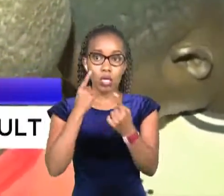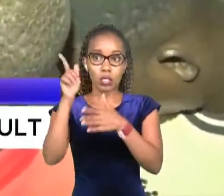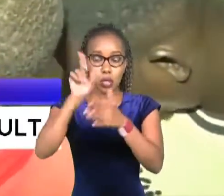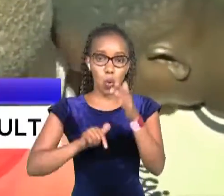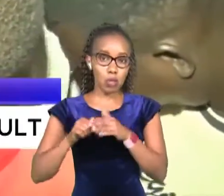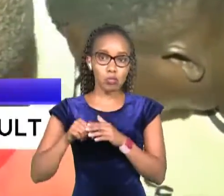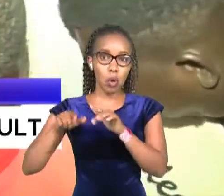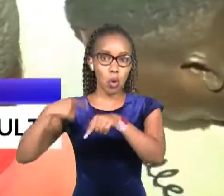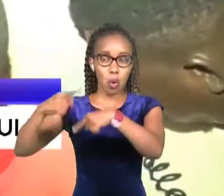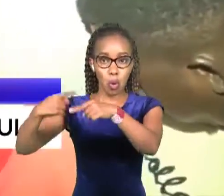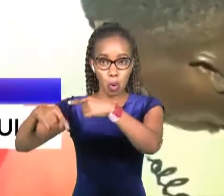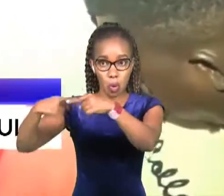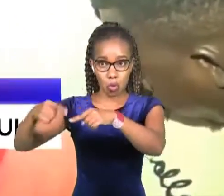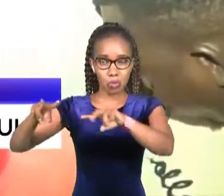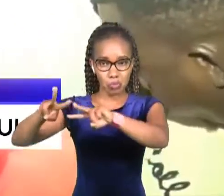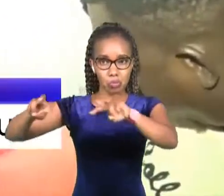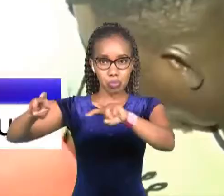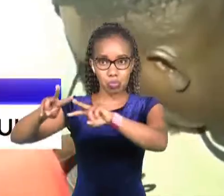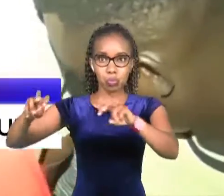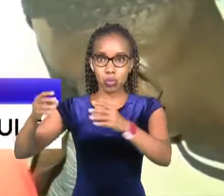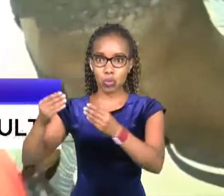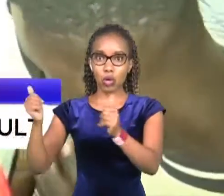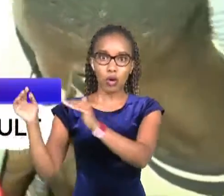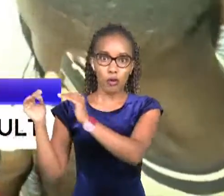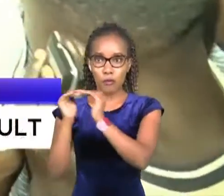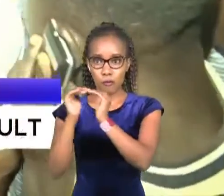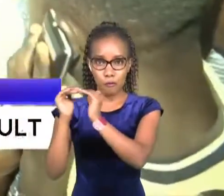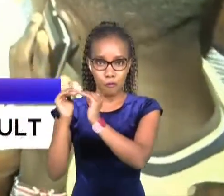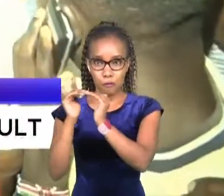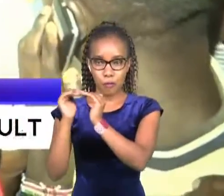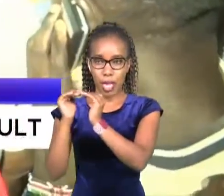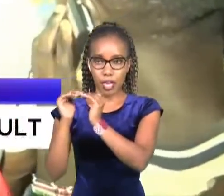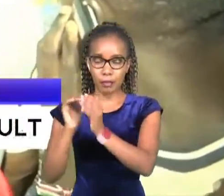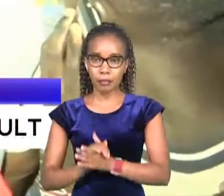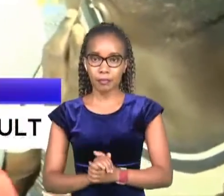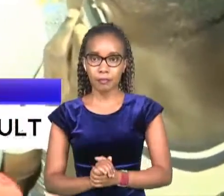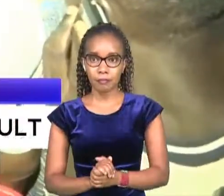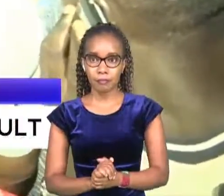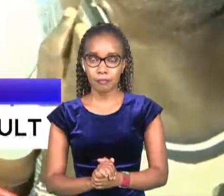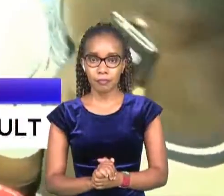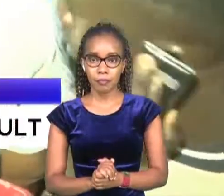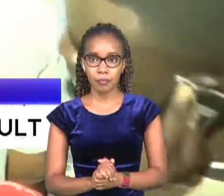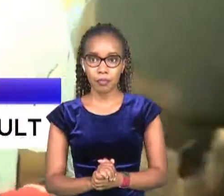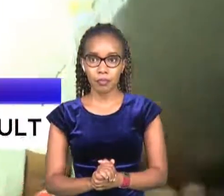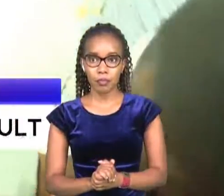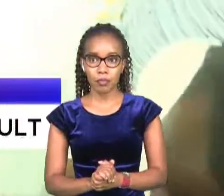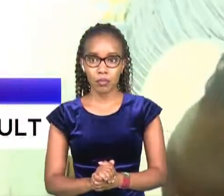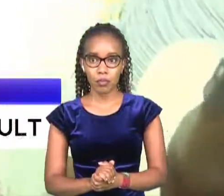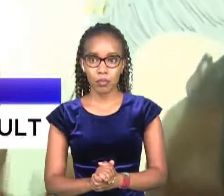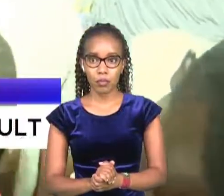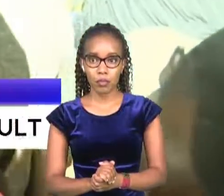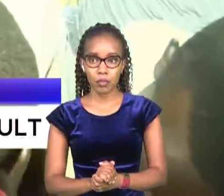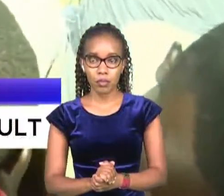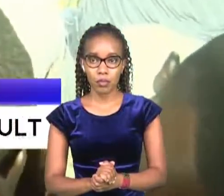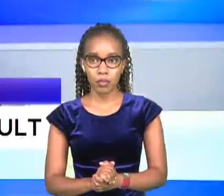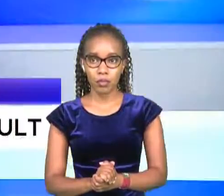her to settle their political scores fair and square for switch tv news i'm lincoln bumbago